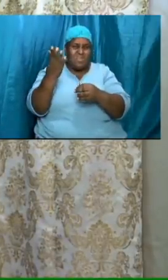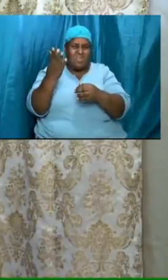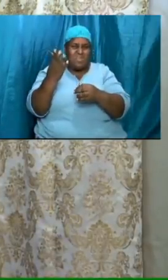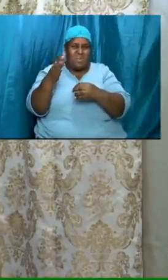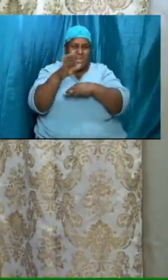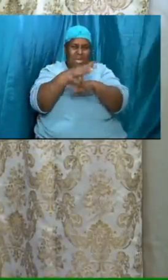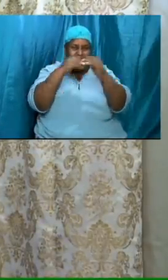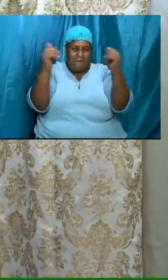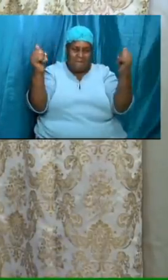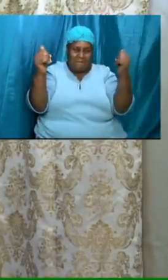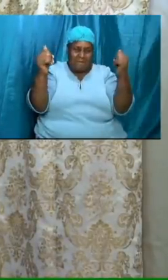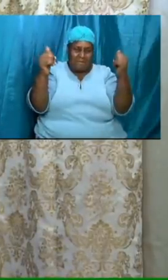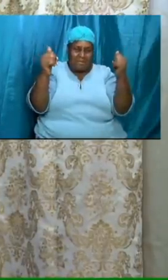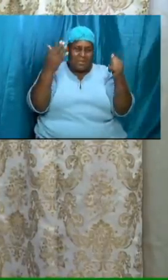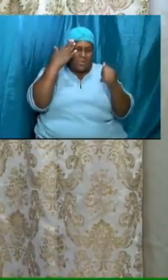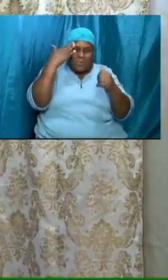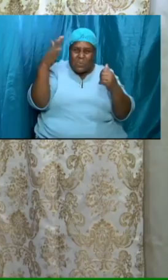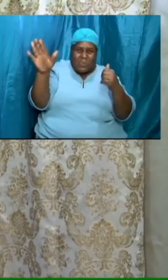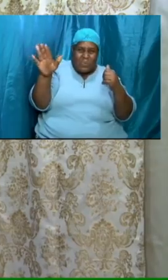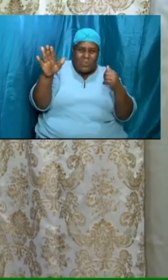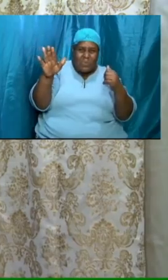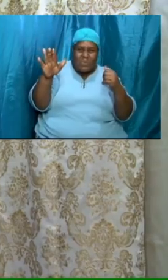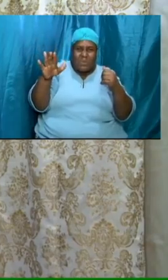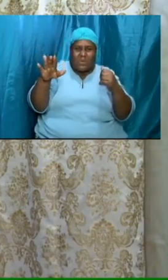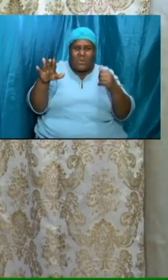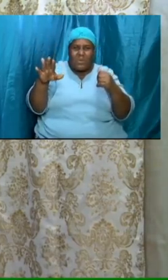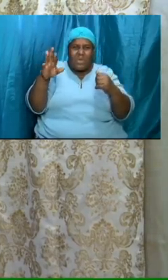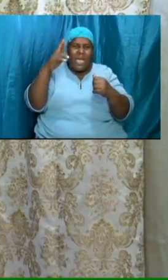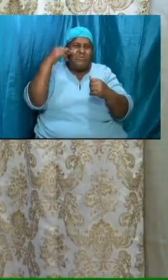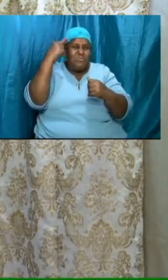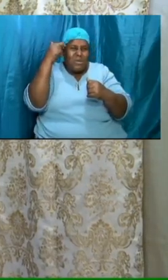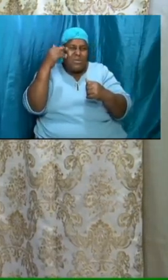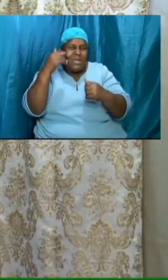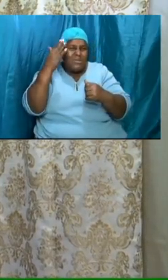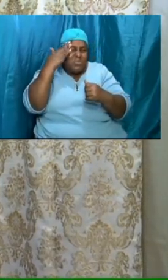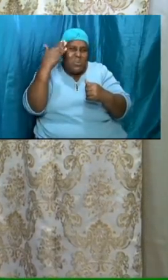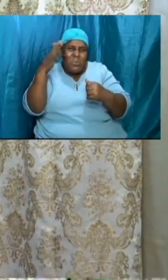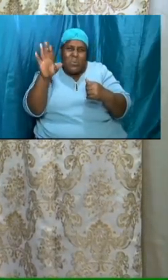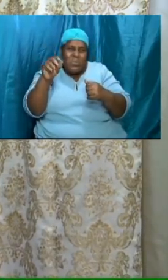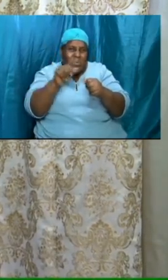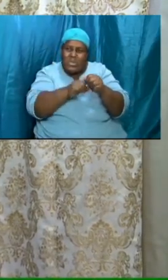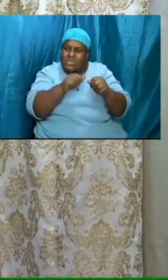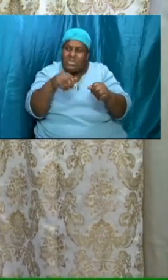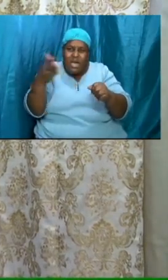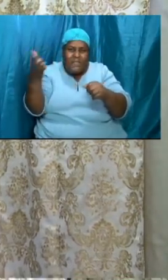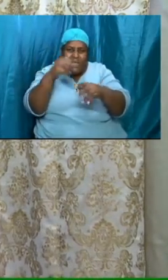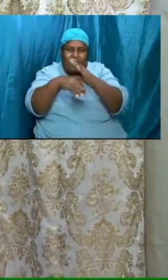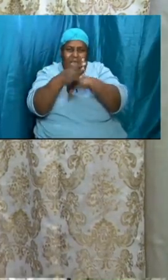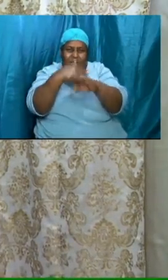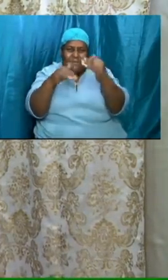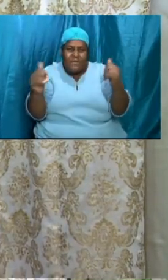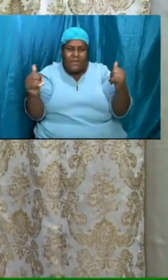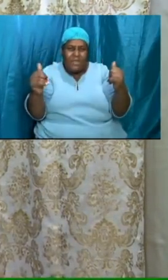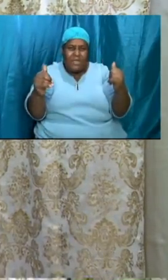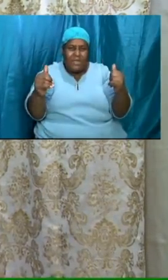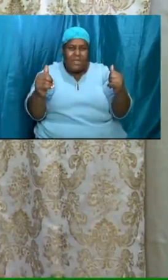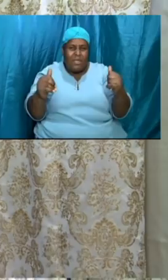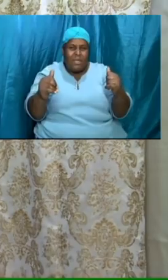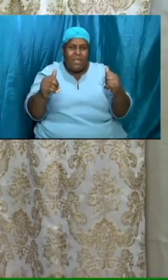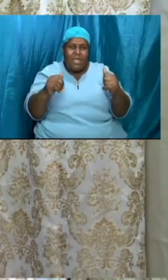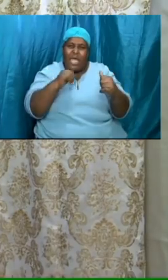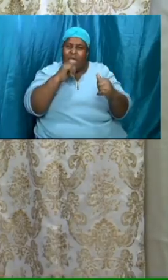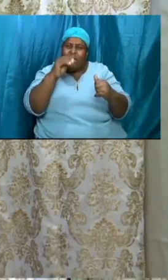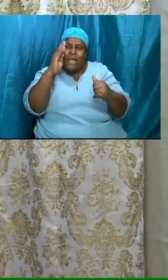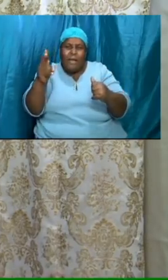it relates to uh we recognizing each other as it relates to the fact that we will not be spiritual